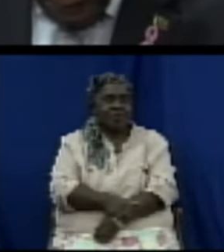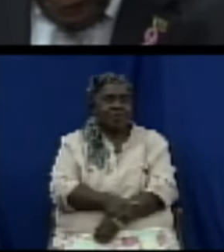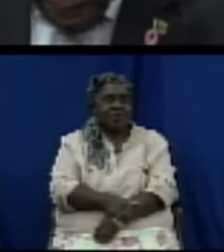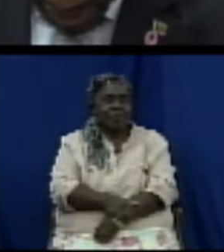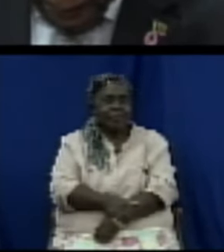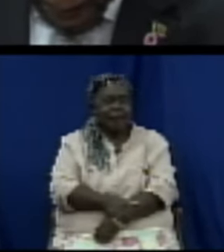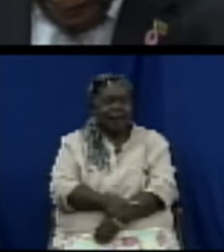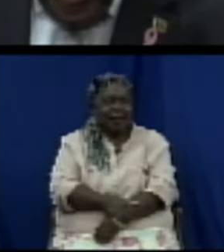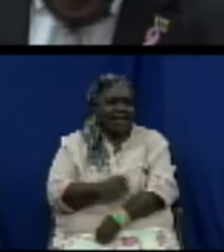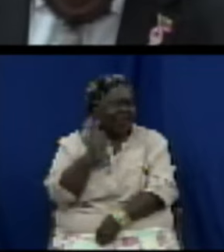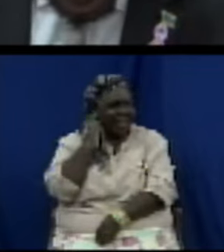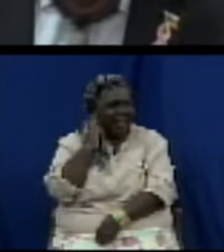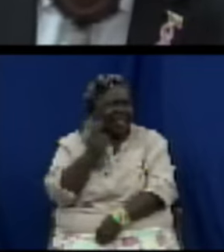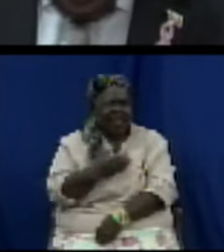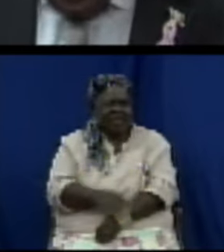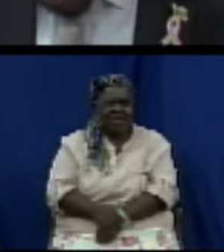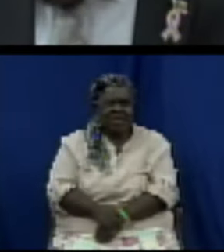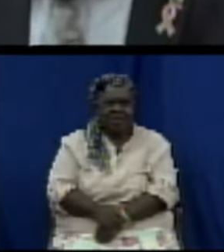on the